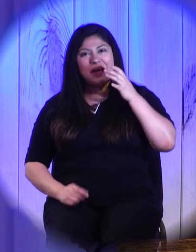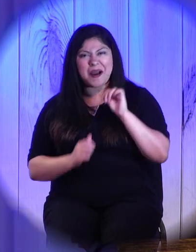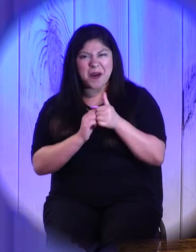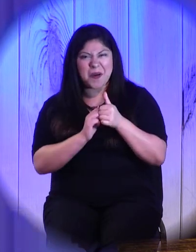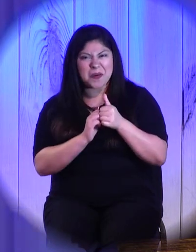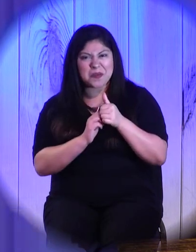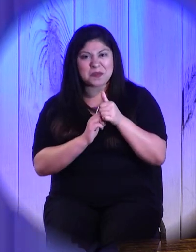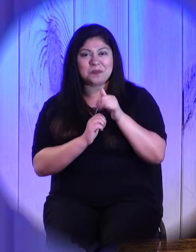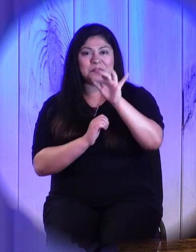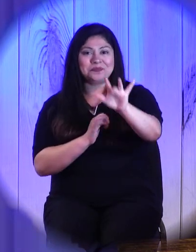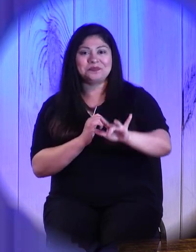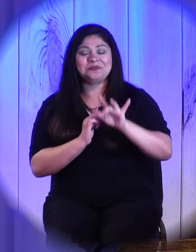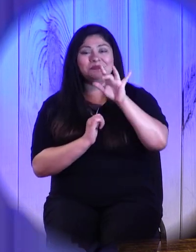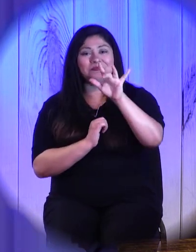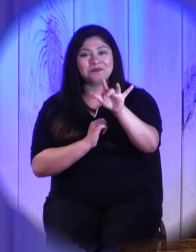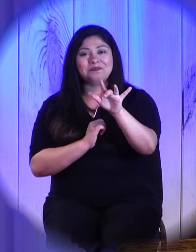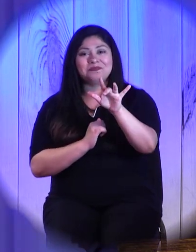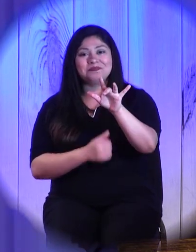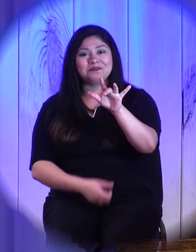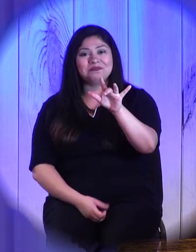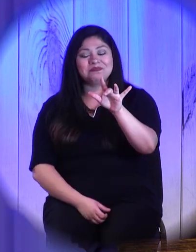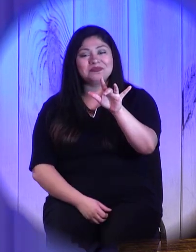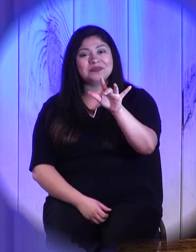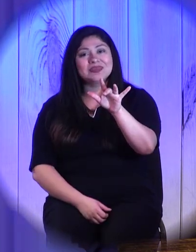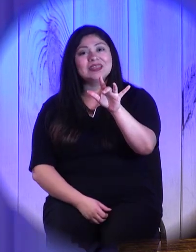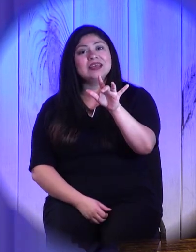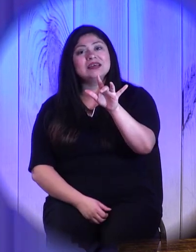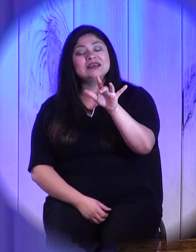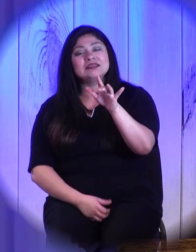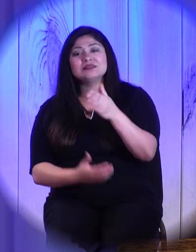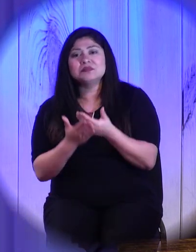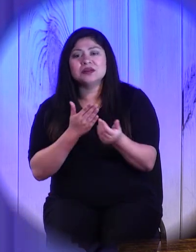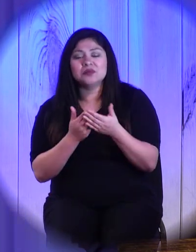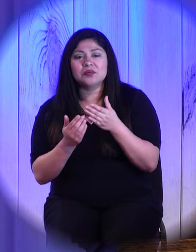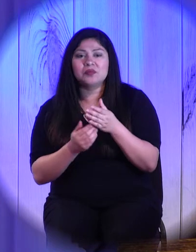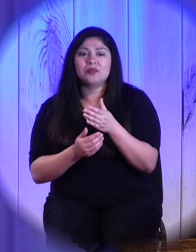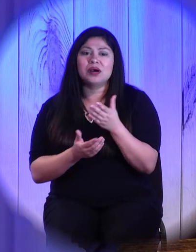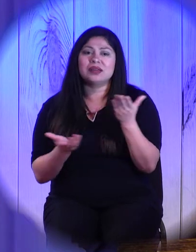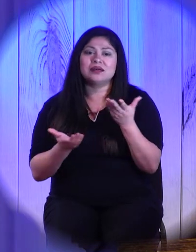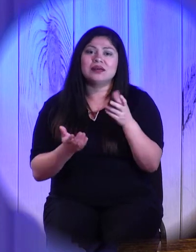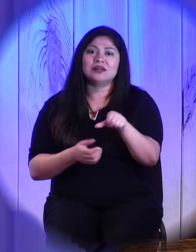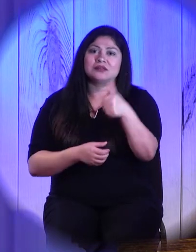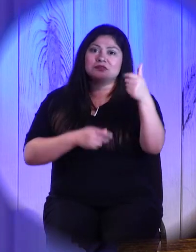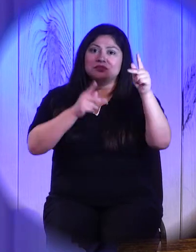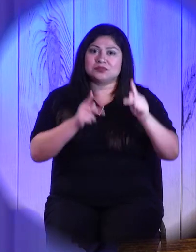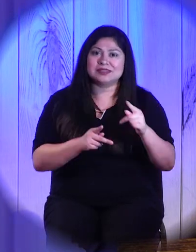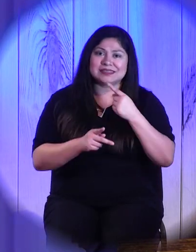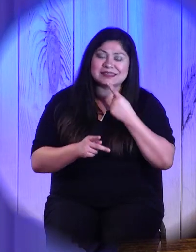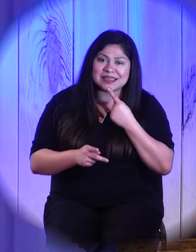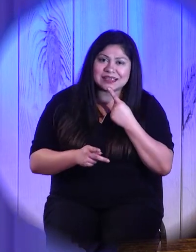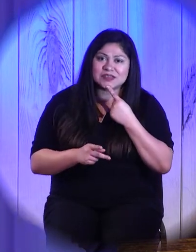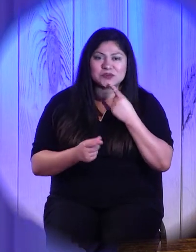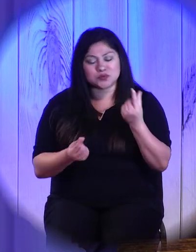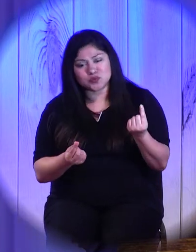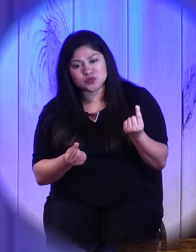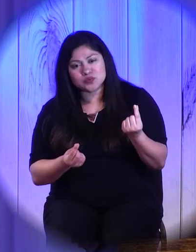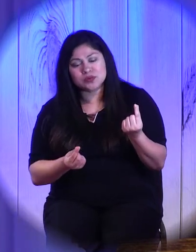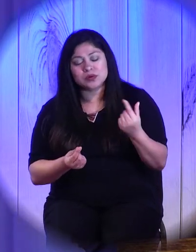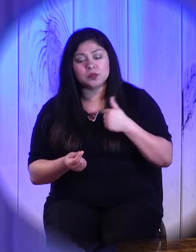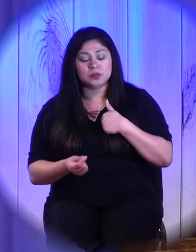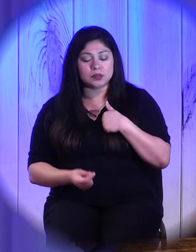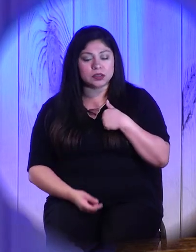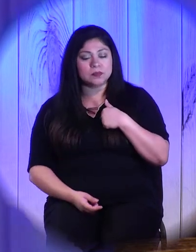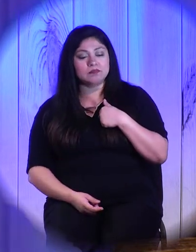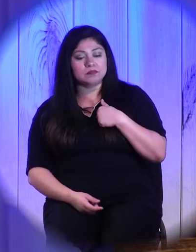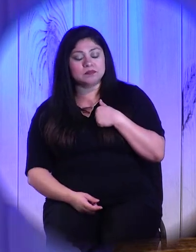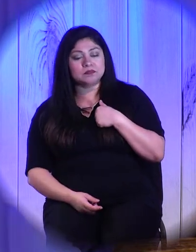no matter what another person does or says, I will be merciful towards them.